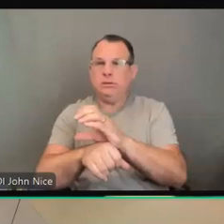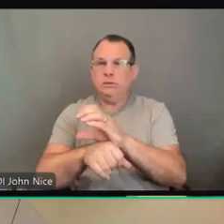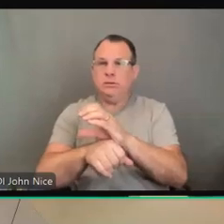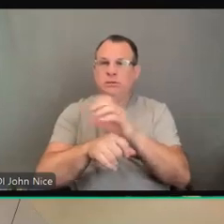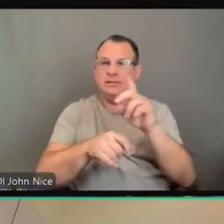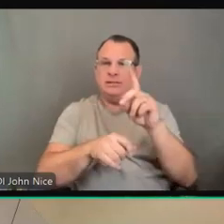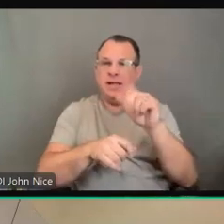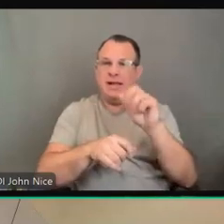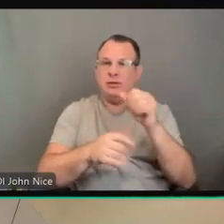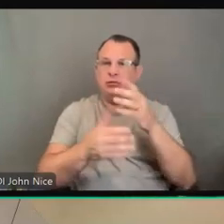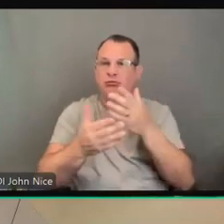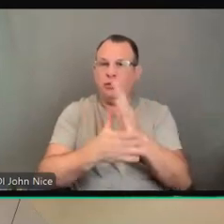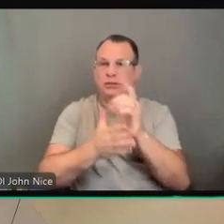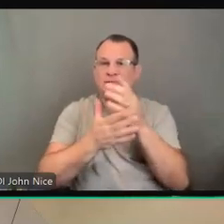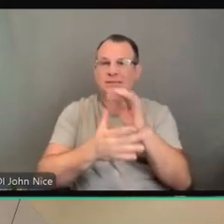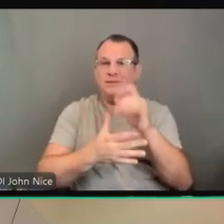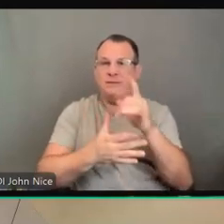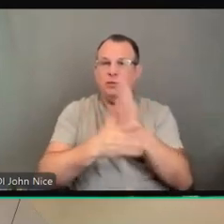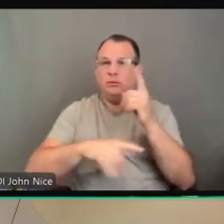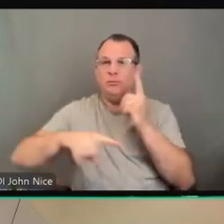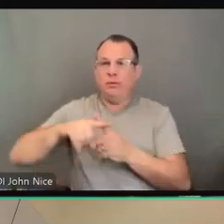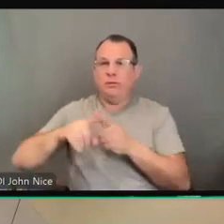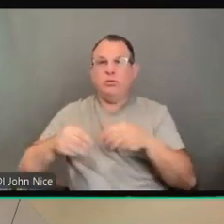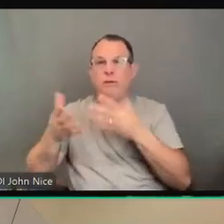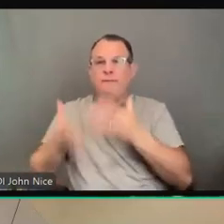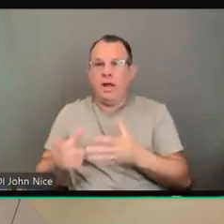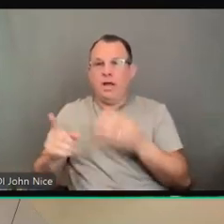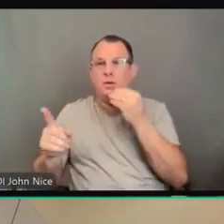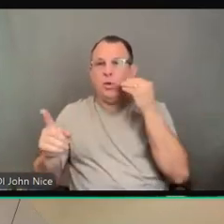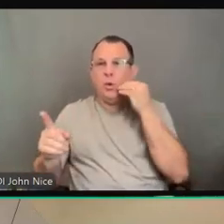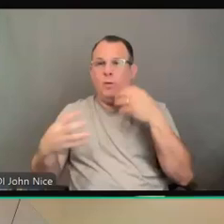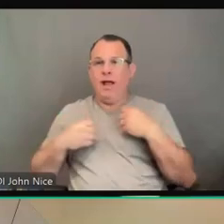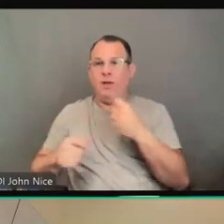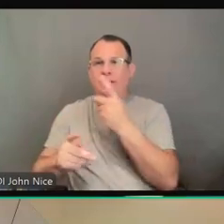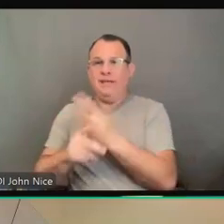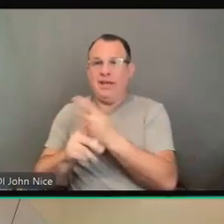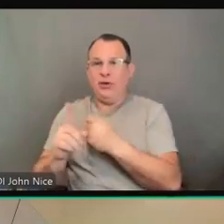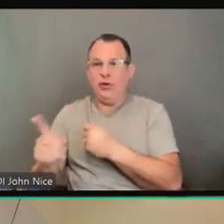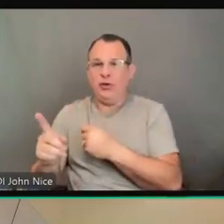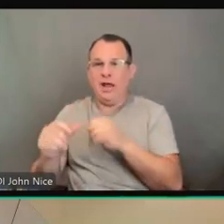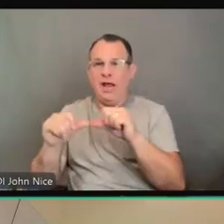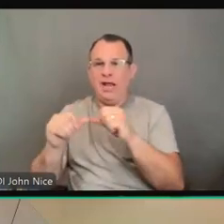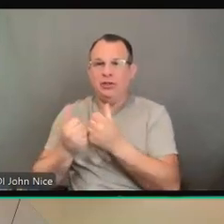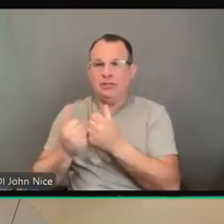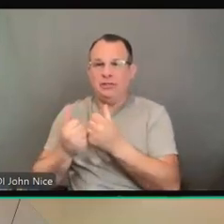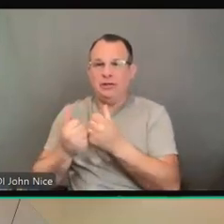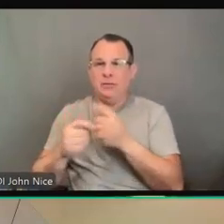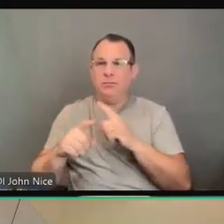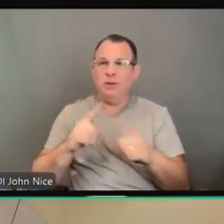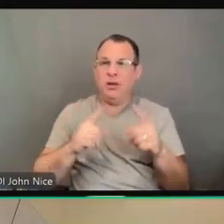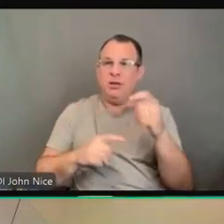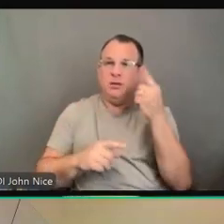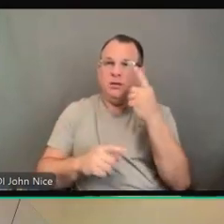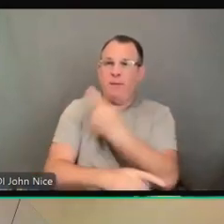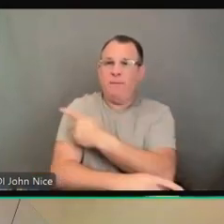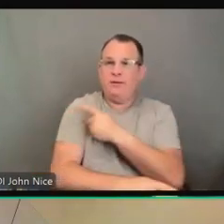agencies. But ultimately, it boils down to they do need to get the consent of the patient for you to be